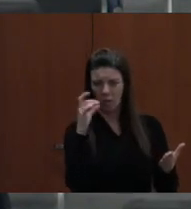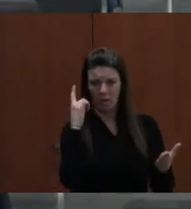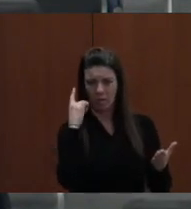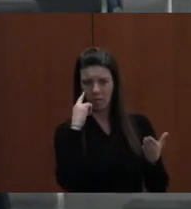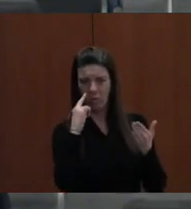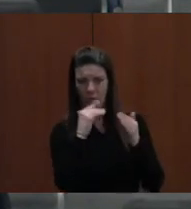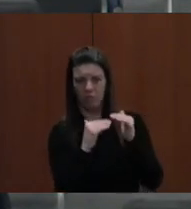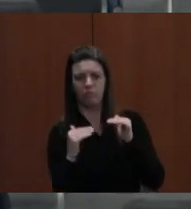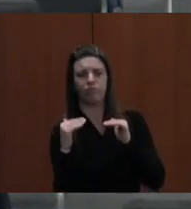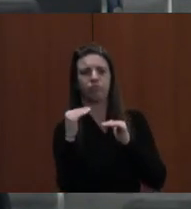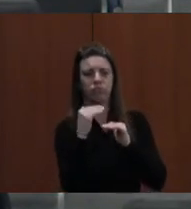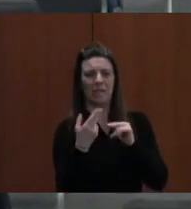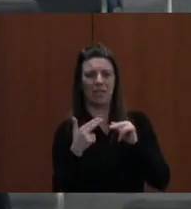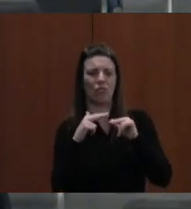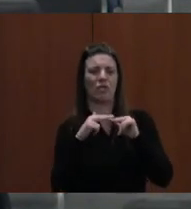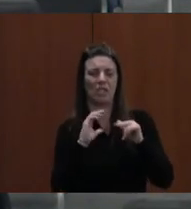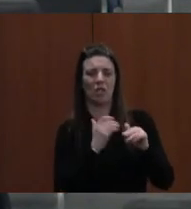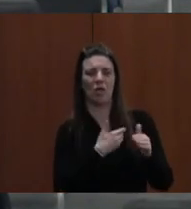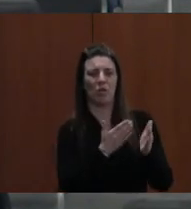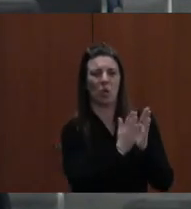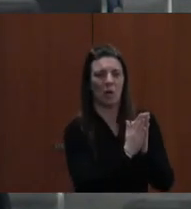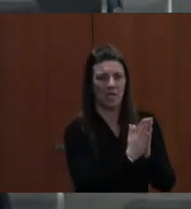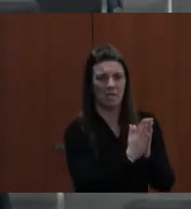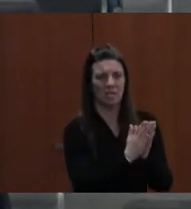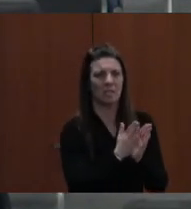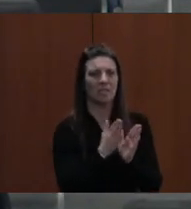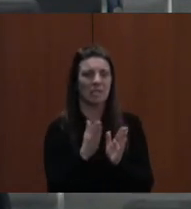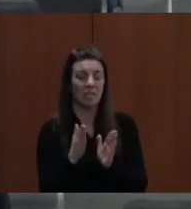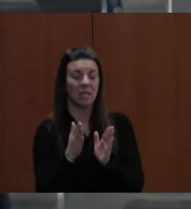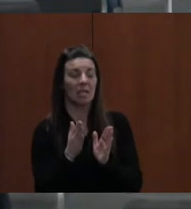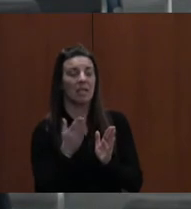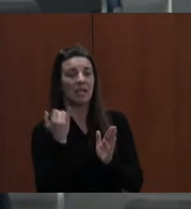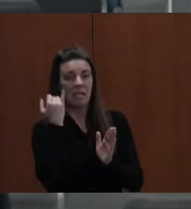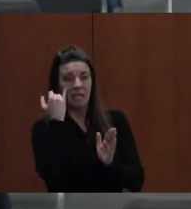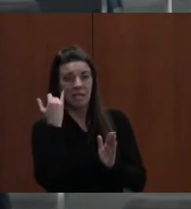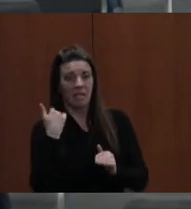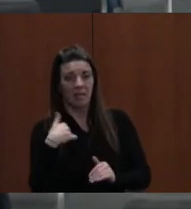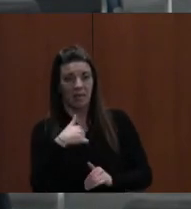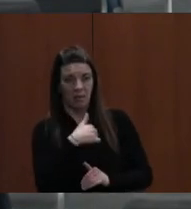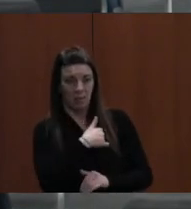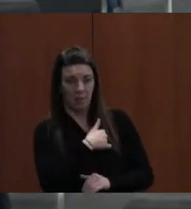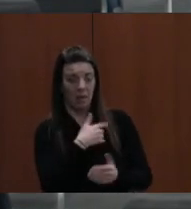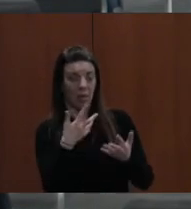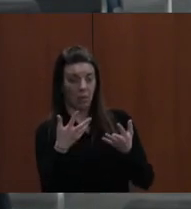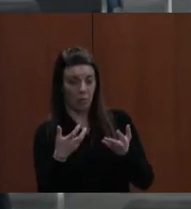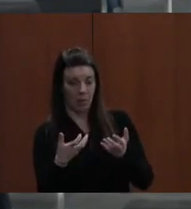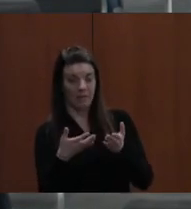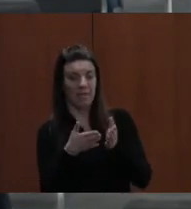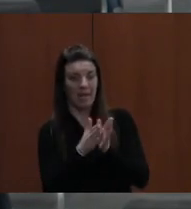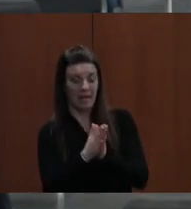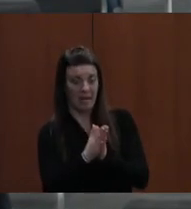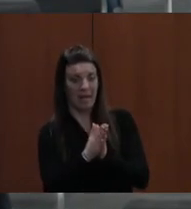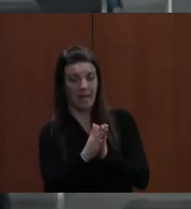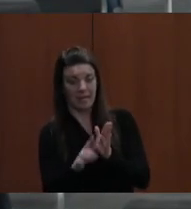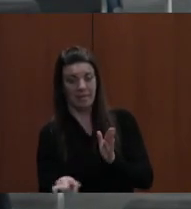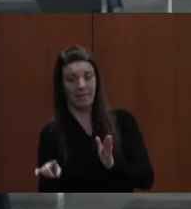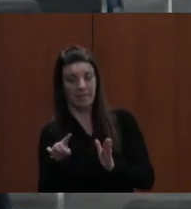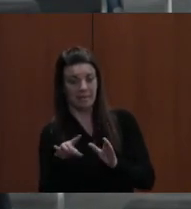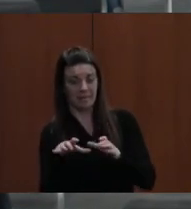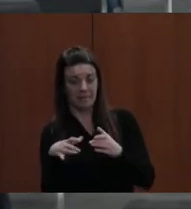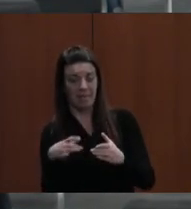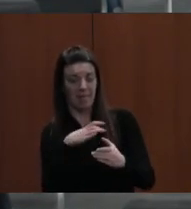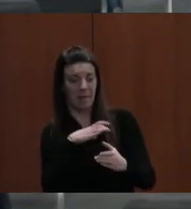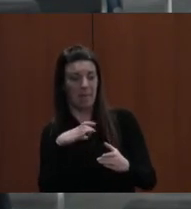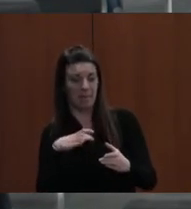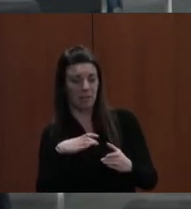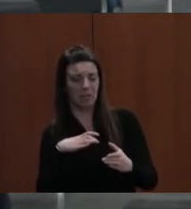DON'T KNOW THAT IT WOULD BE AN AMENDMENT TO THE BUDGET. I'M IF WE WERE TO WANT TO ASK COMMISSIONERS TO DO THAT, THAT WOULDN'T